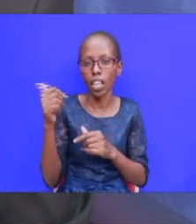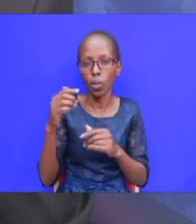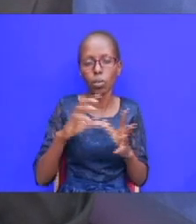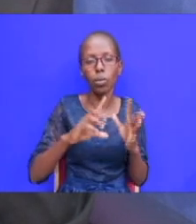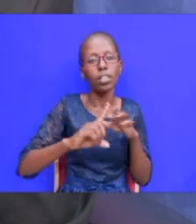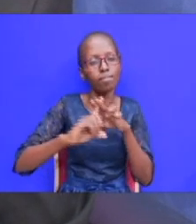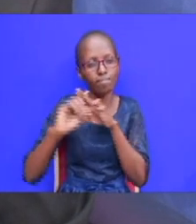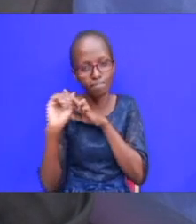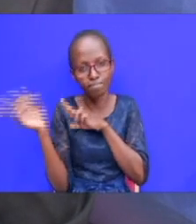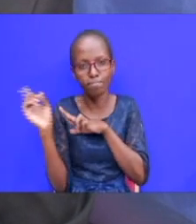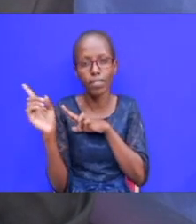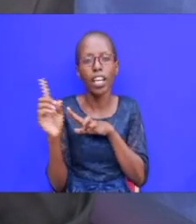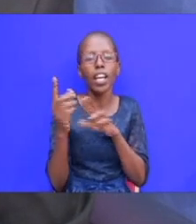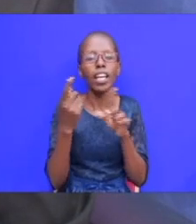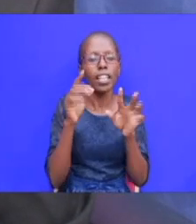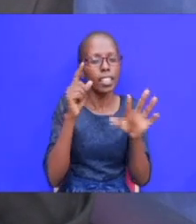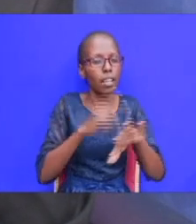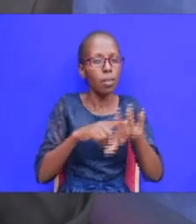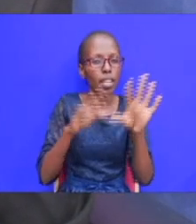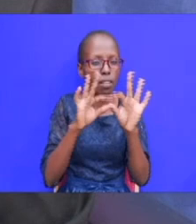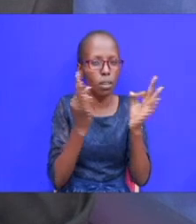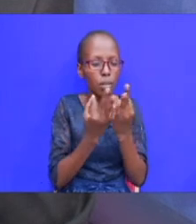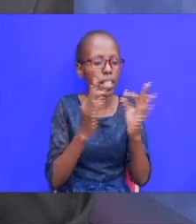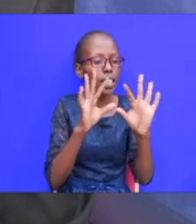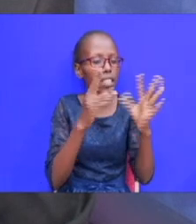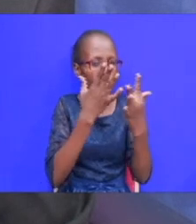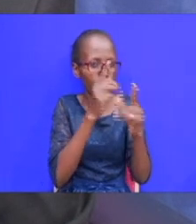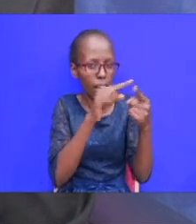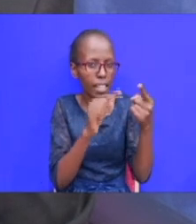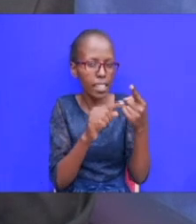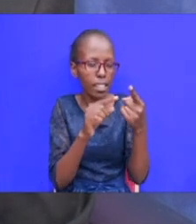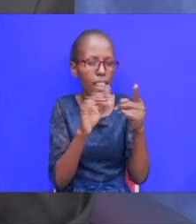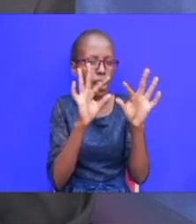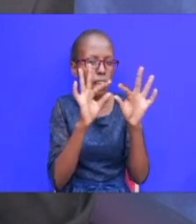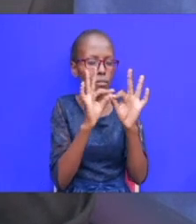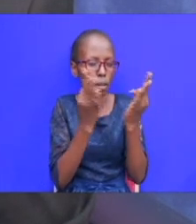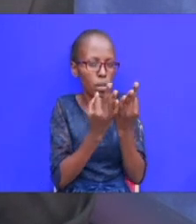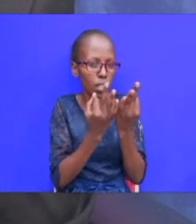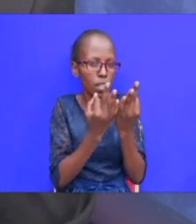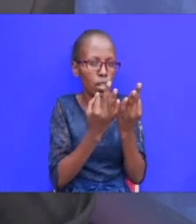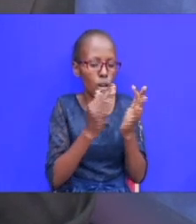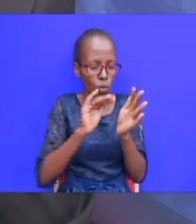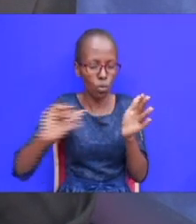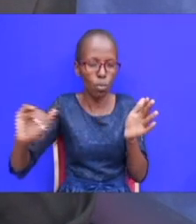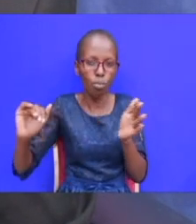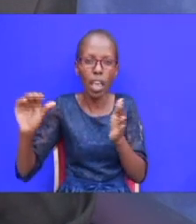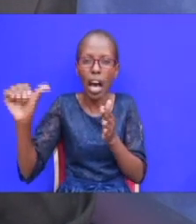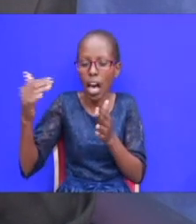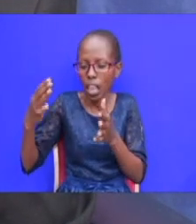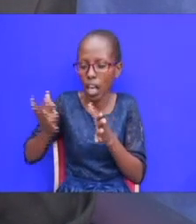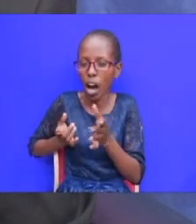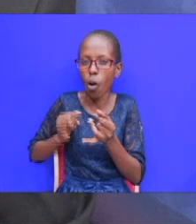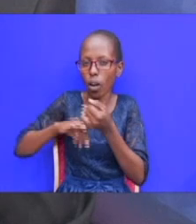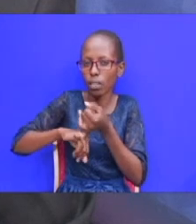when it comes to the family he divides the family from the concubines to the wives and i was looking